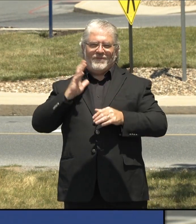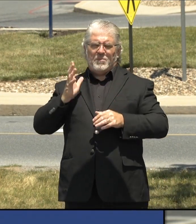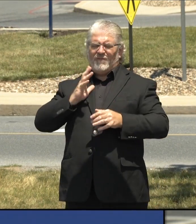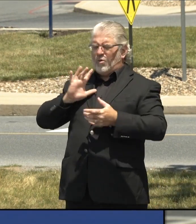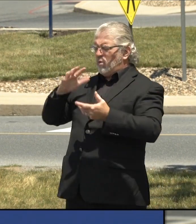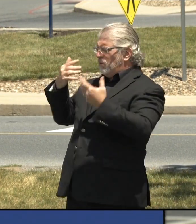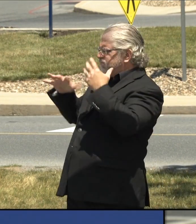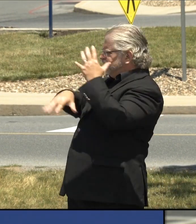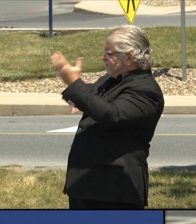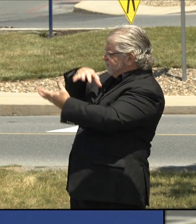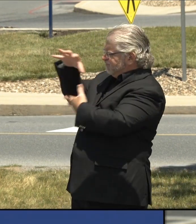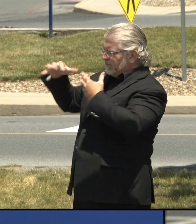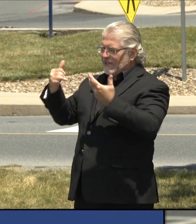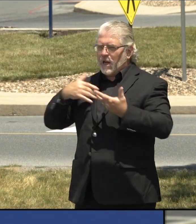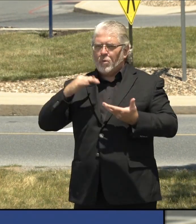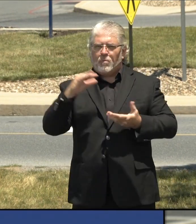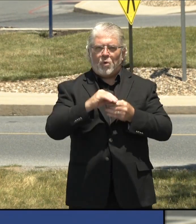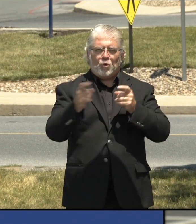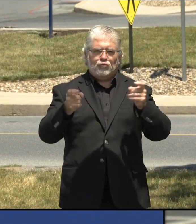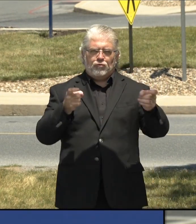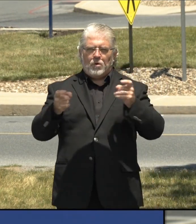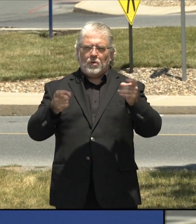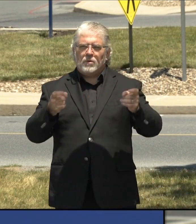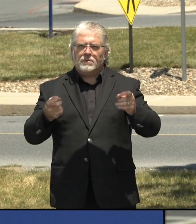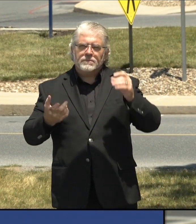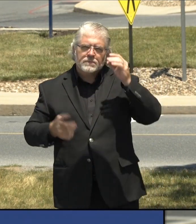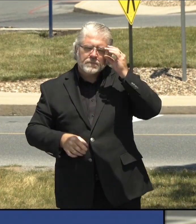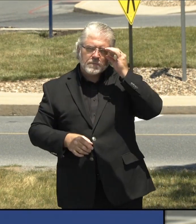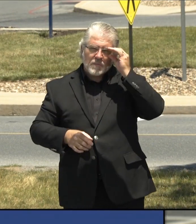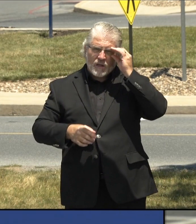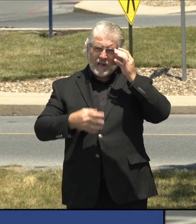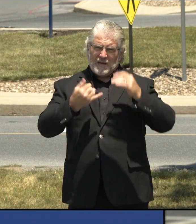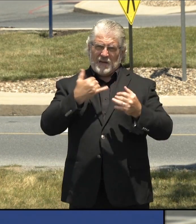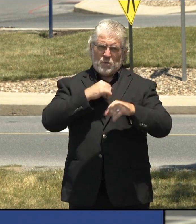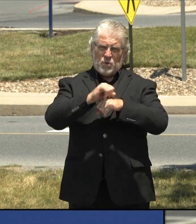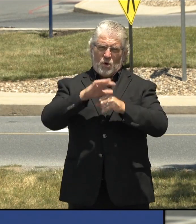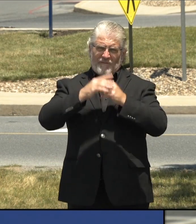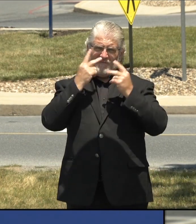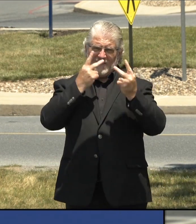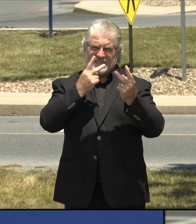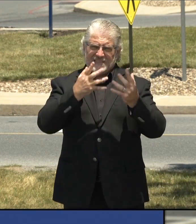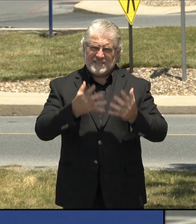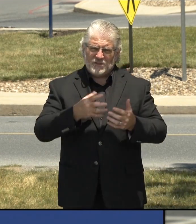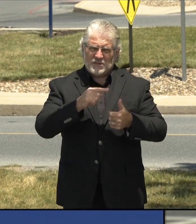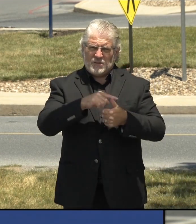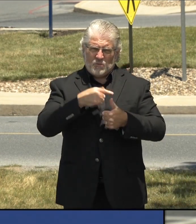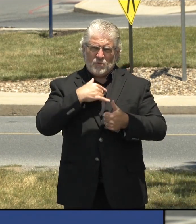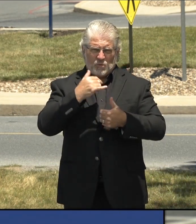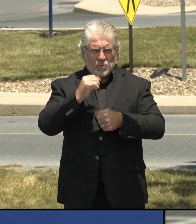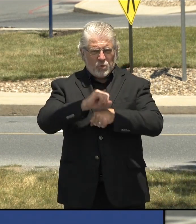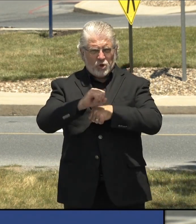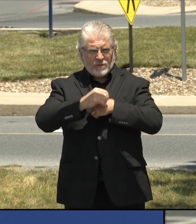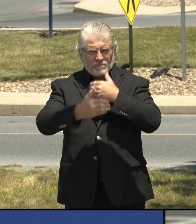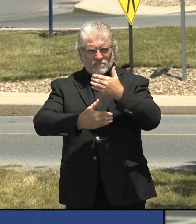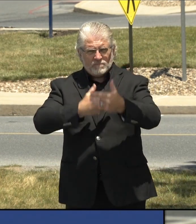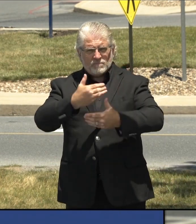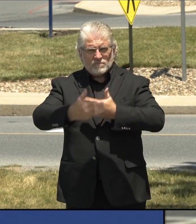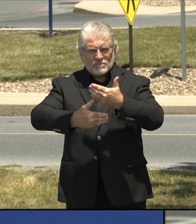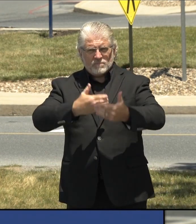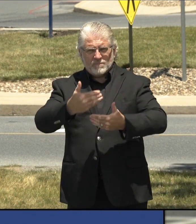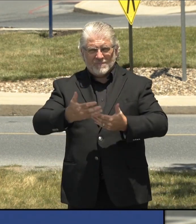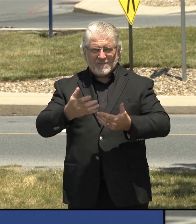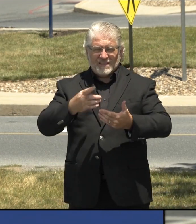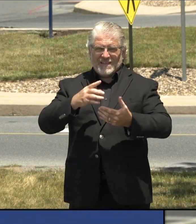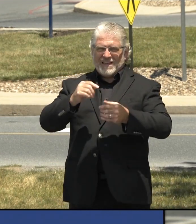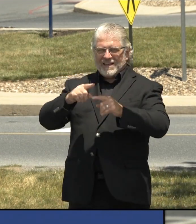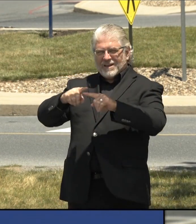for visits and visitation, uh, which is a three step process depending on how those tests turn out. Um, and,